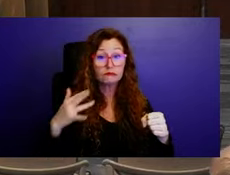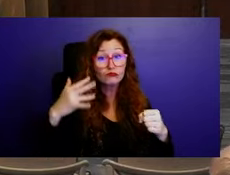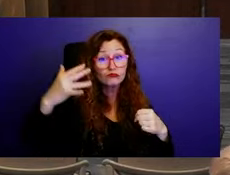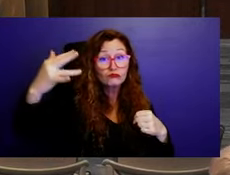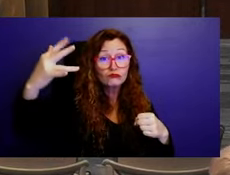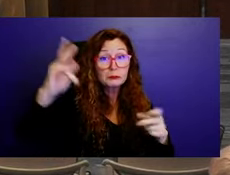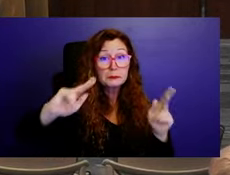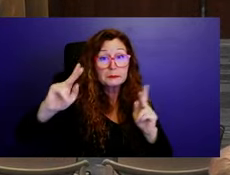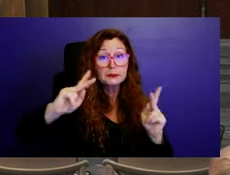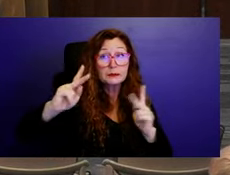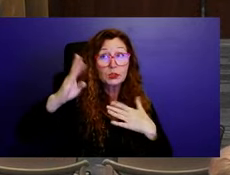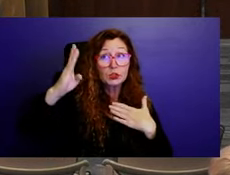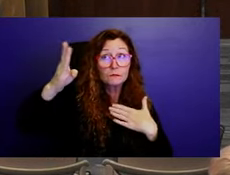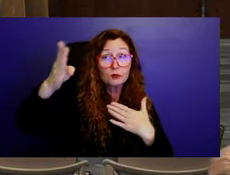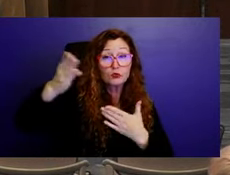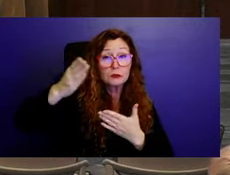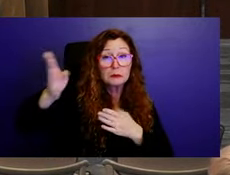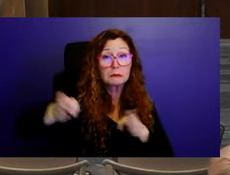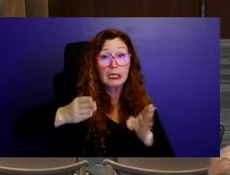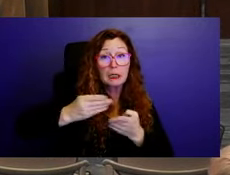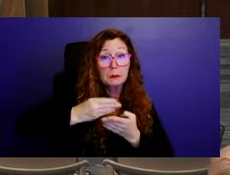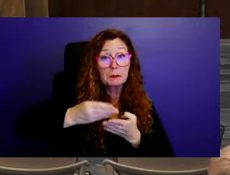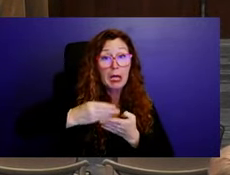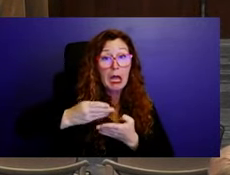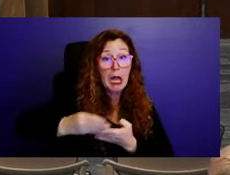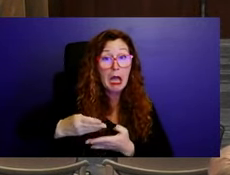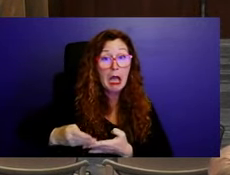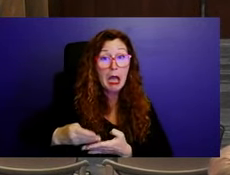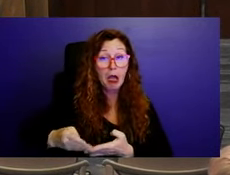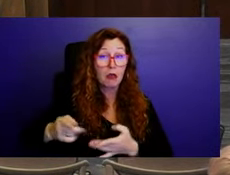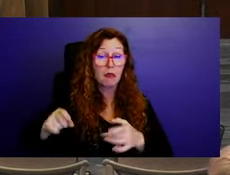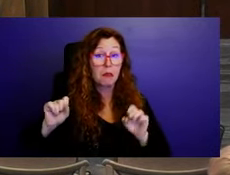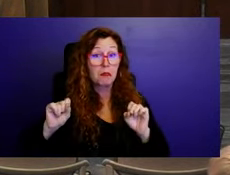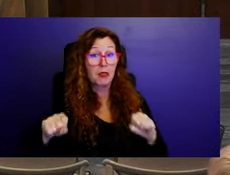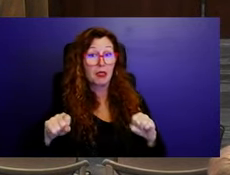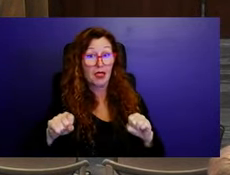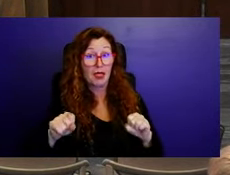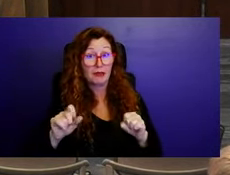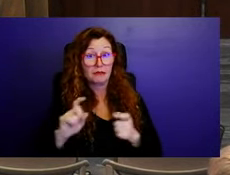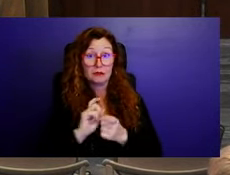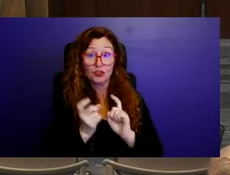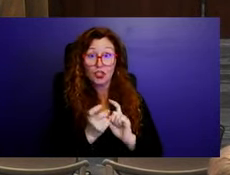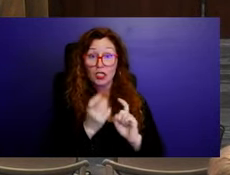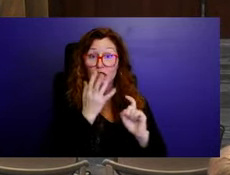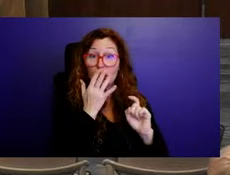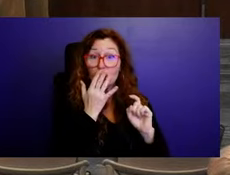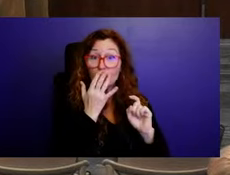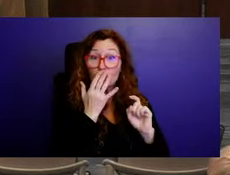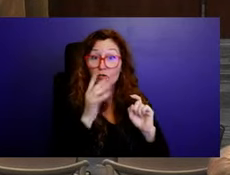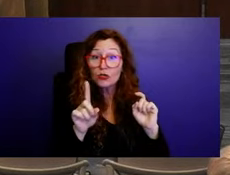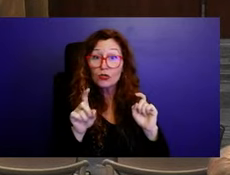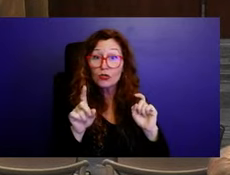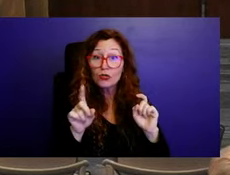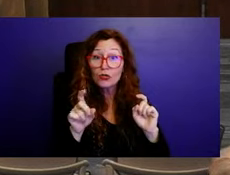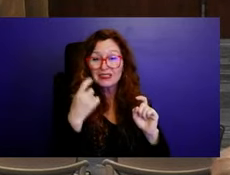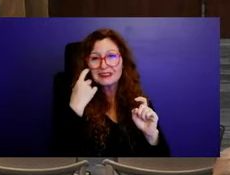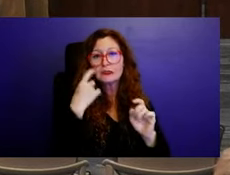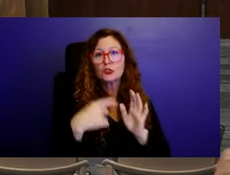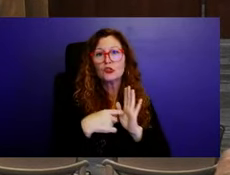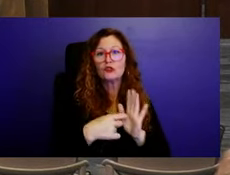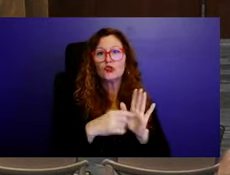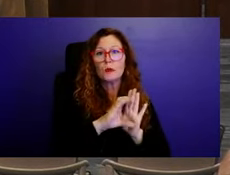homes or there, is there a possibility for them to tailor some of the color schemes? I know that was something that we had talked about prior, um,